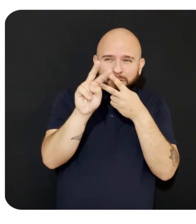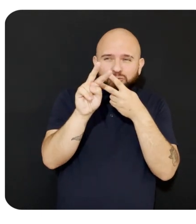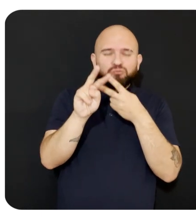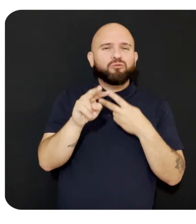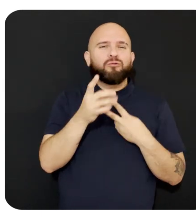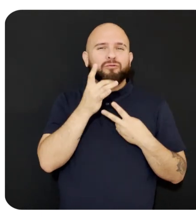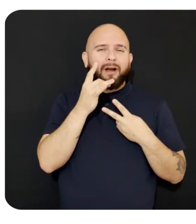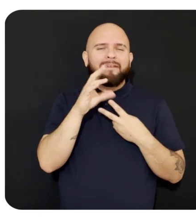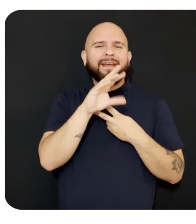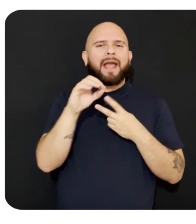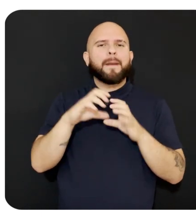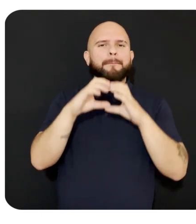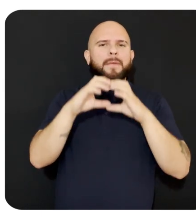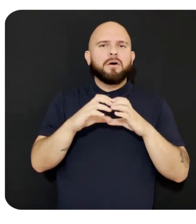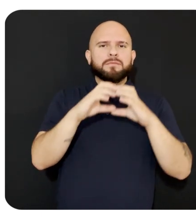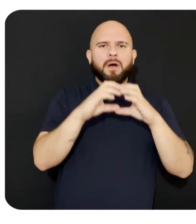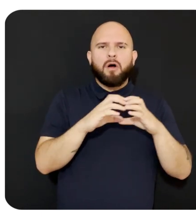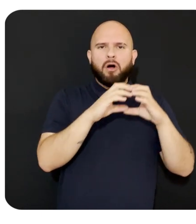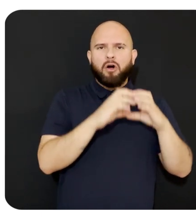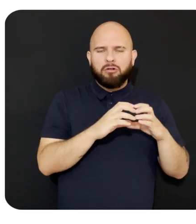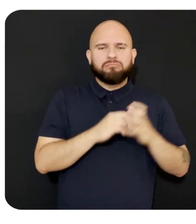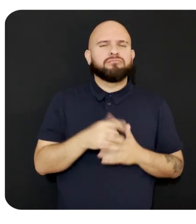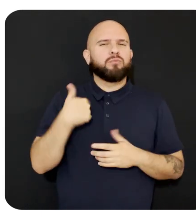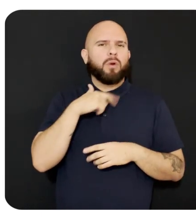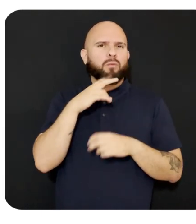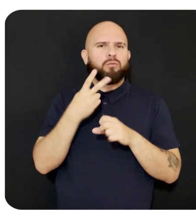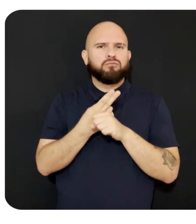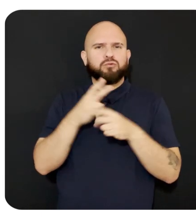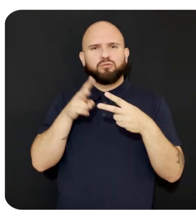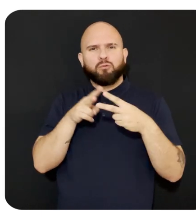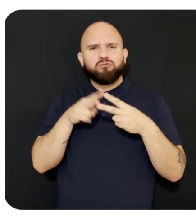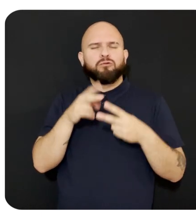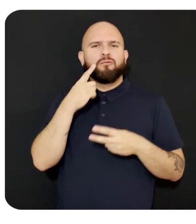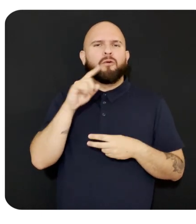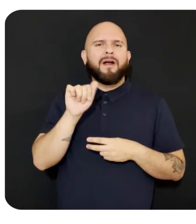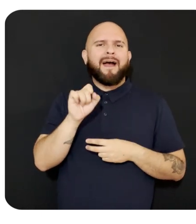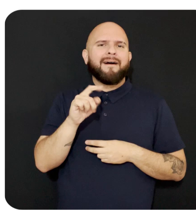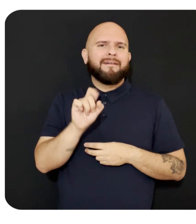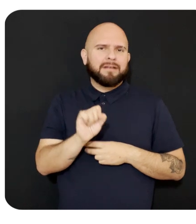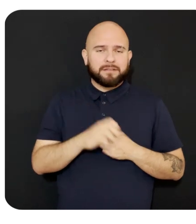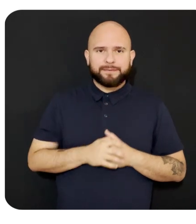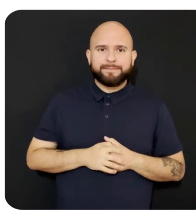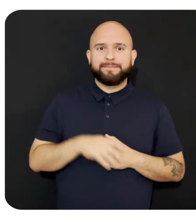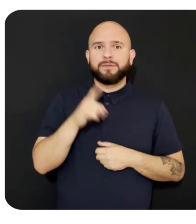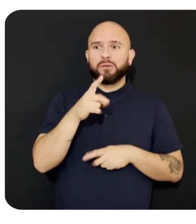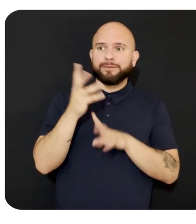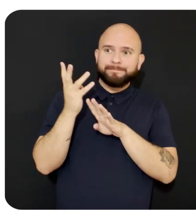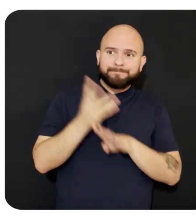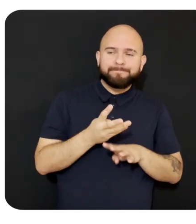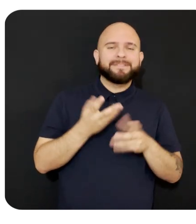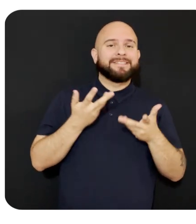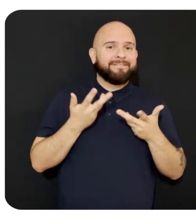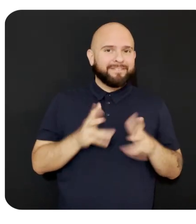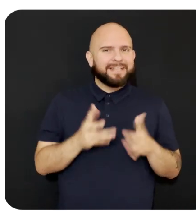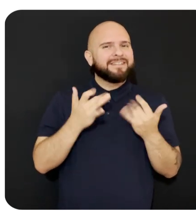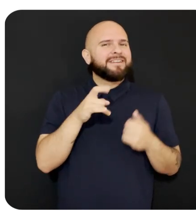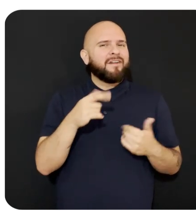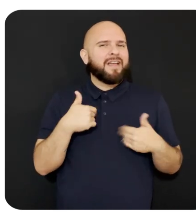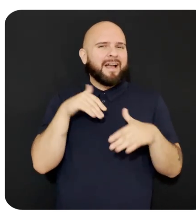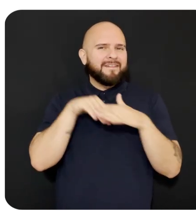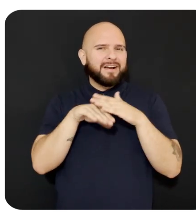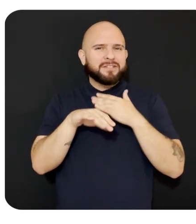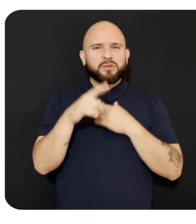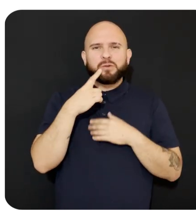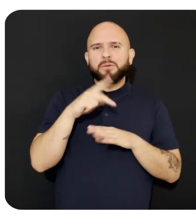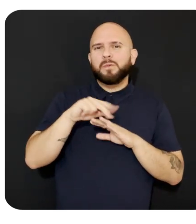We'll use these samples to pick up some assets. After installing the packages on the previous slide, you now have access to the Project